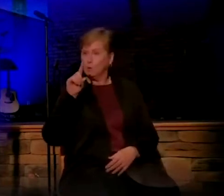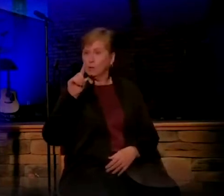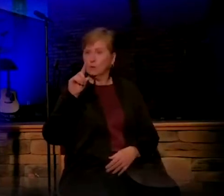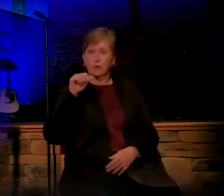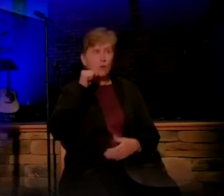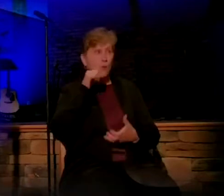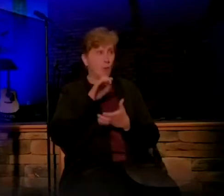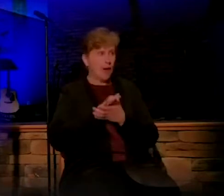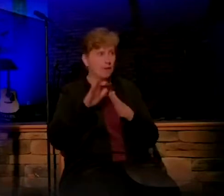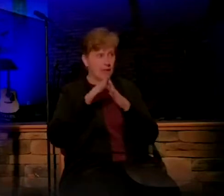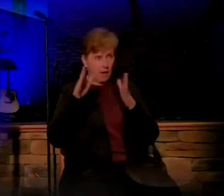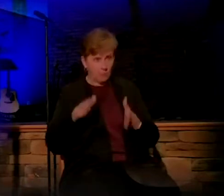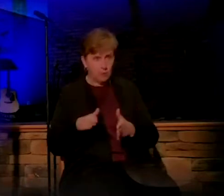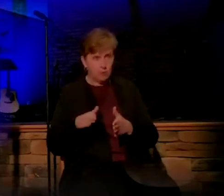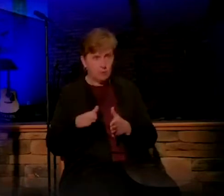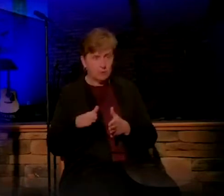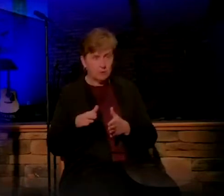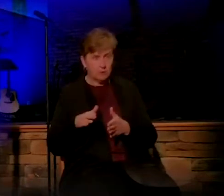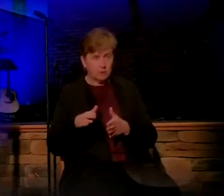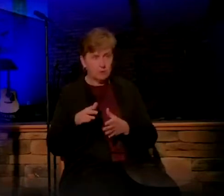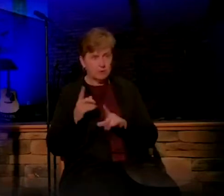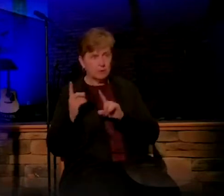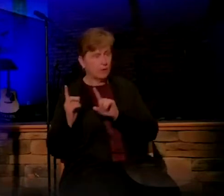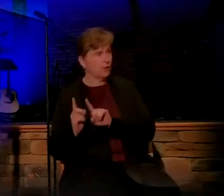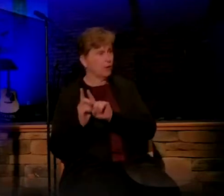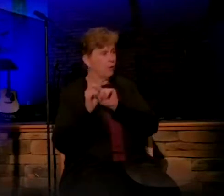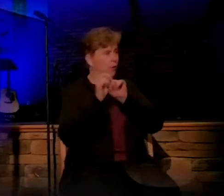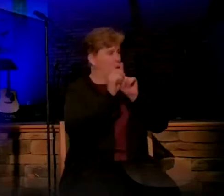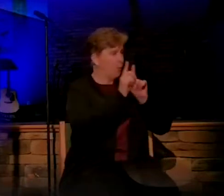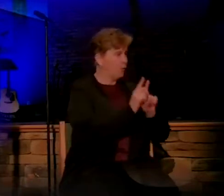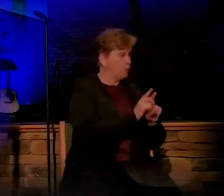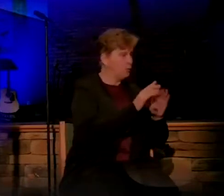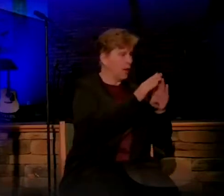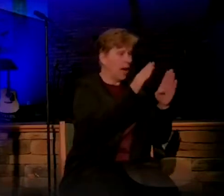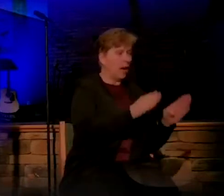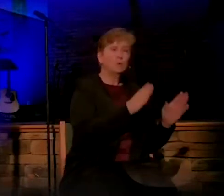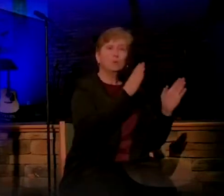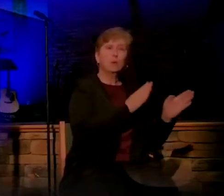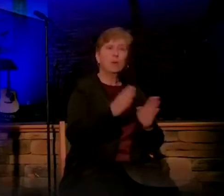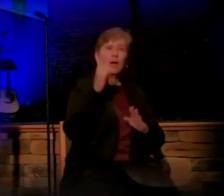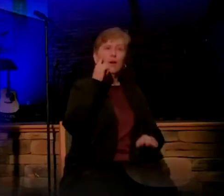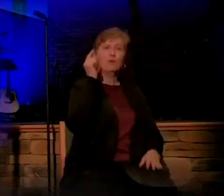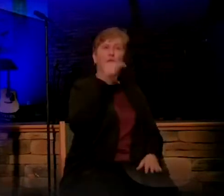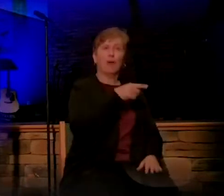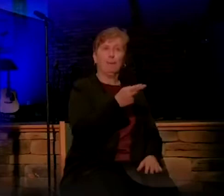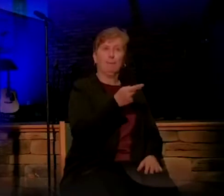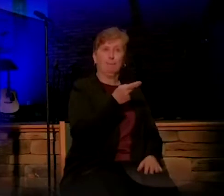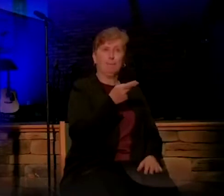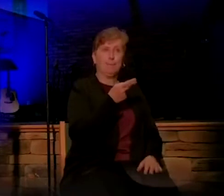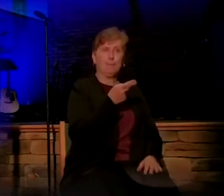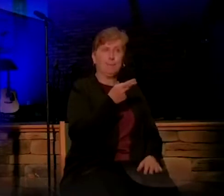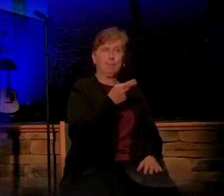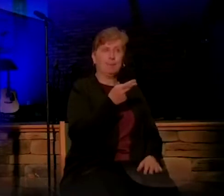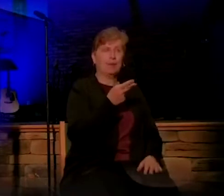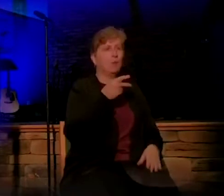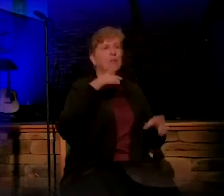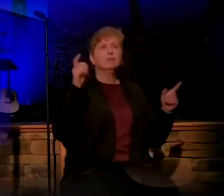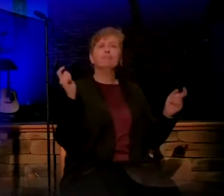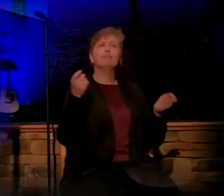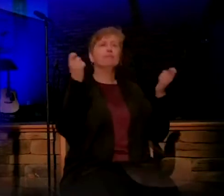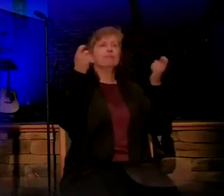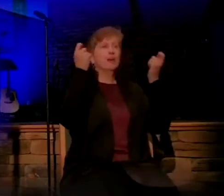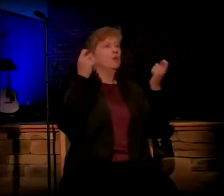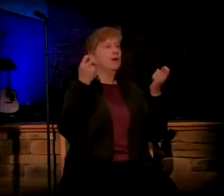to the house that he had prepared for them. And there was no religious ceremony, but it was a festive